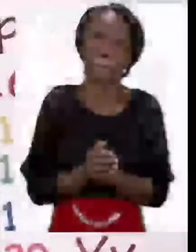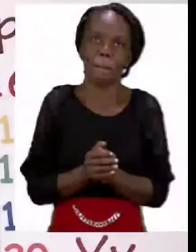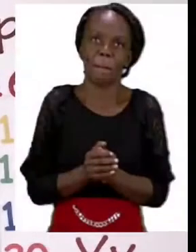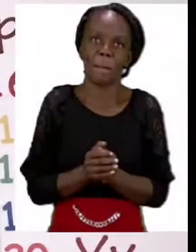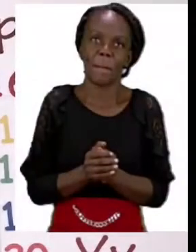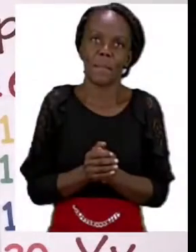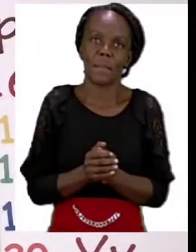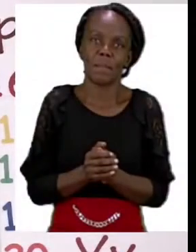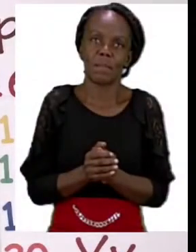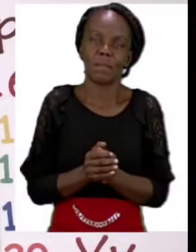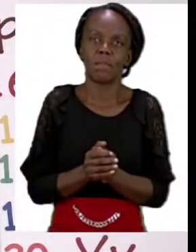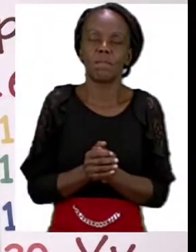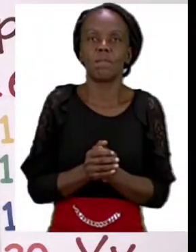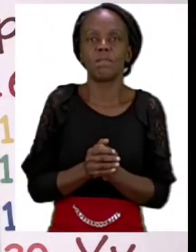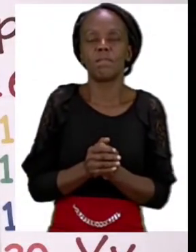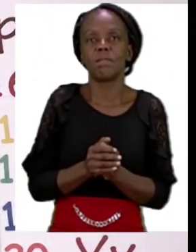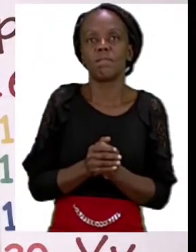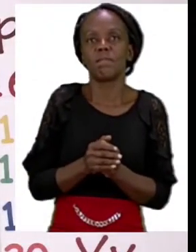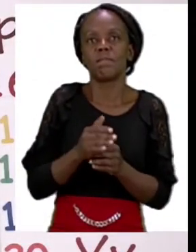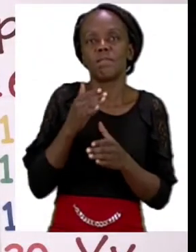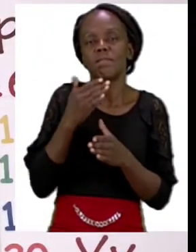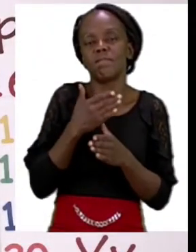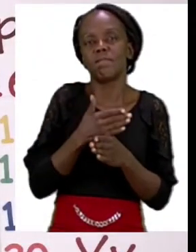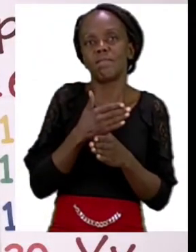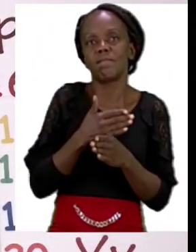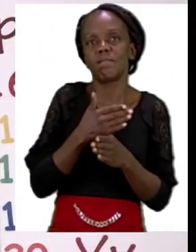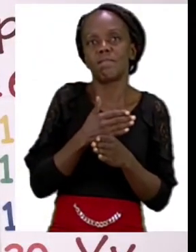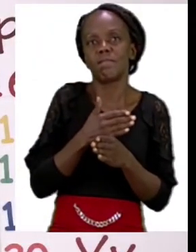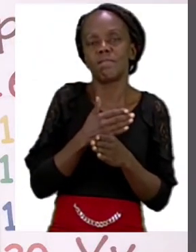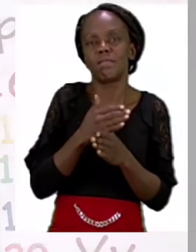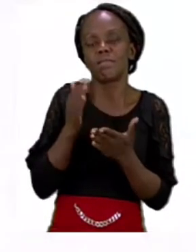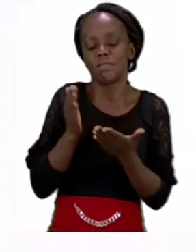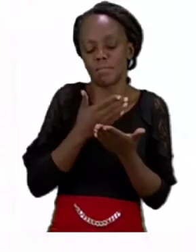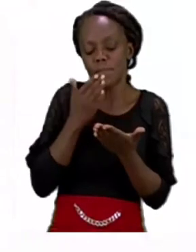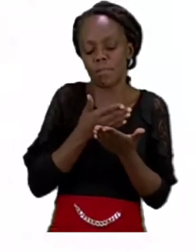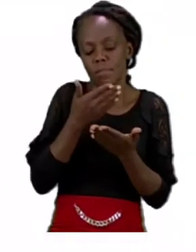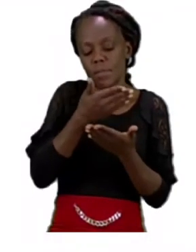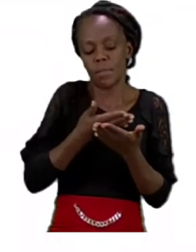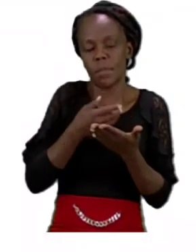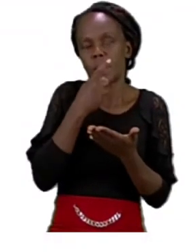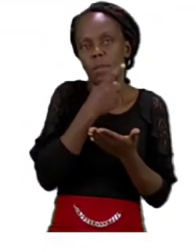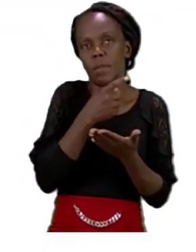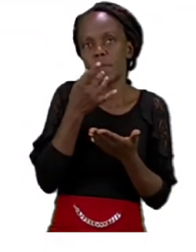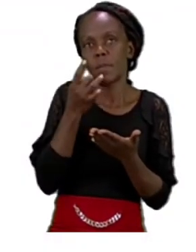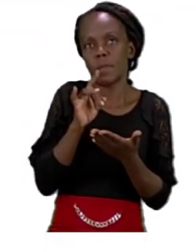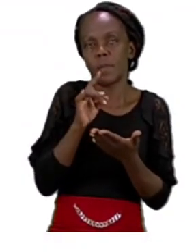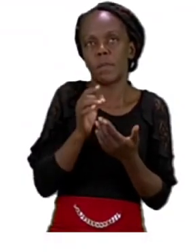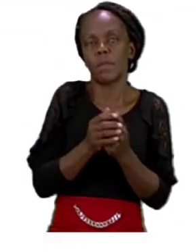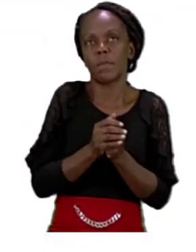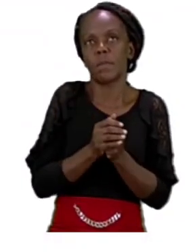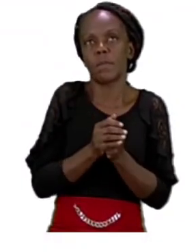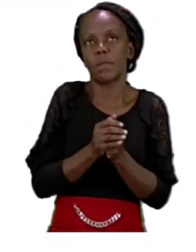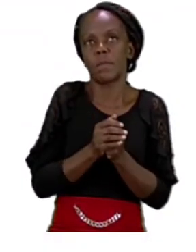for our exercise now let's turn to page 18 on page 18 we are